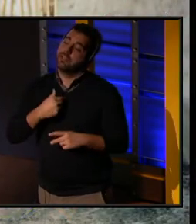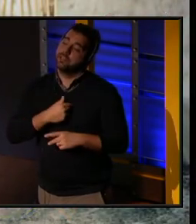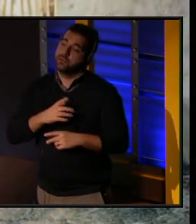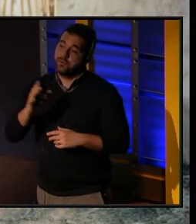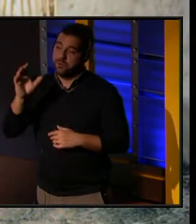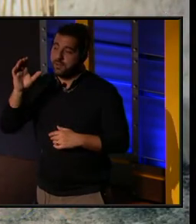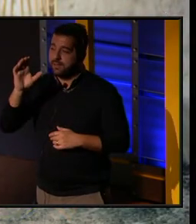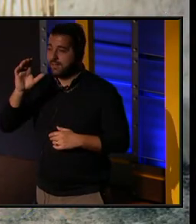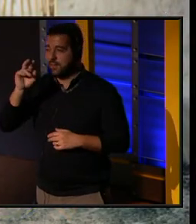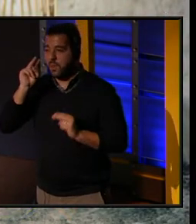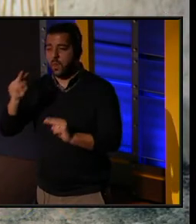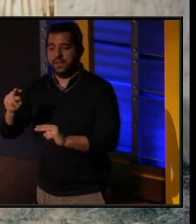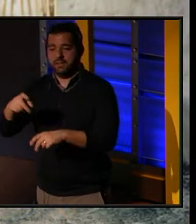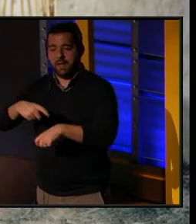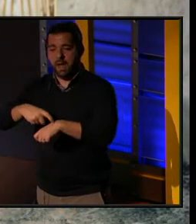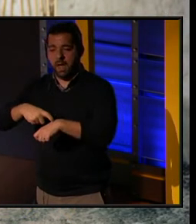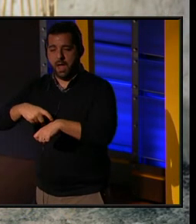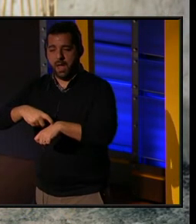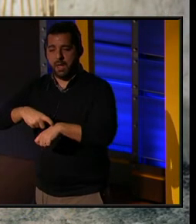time?